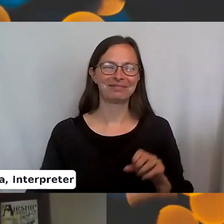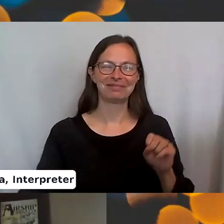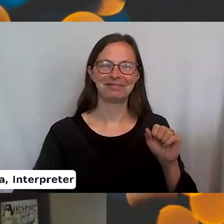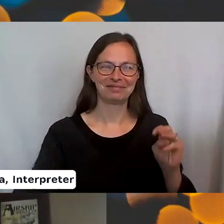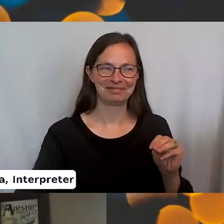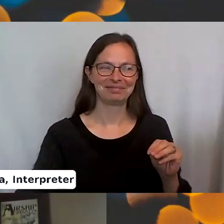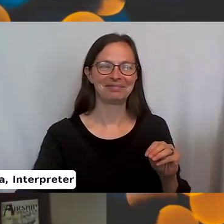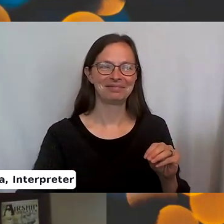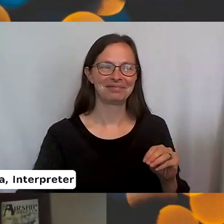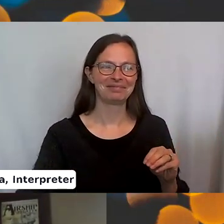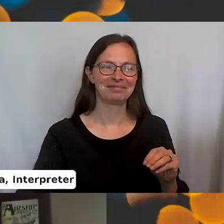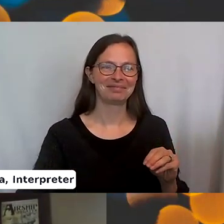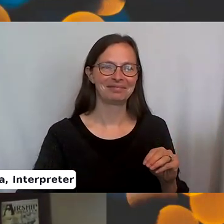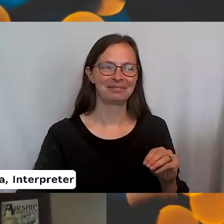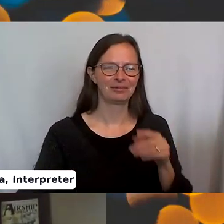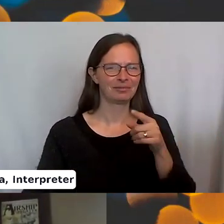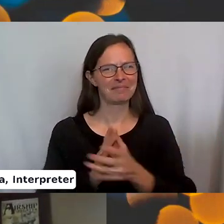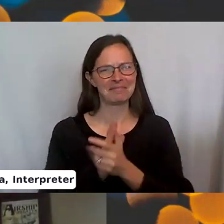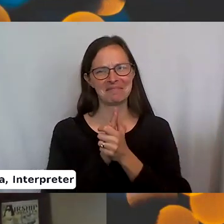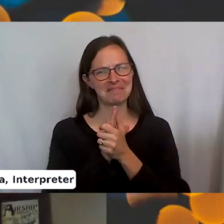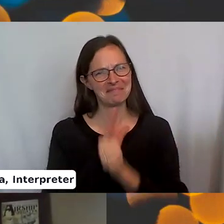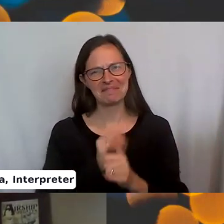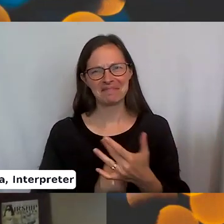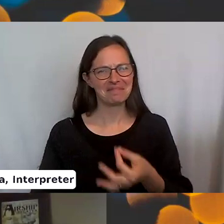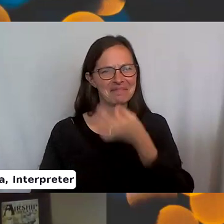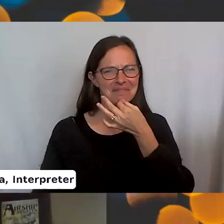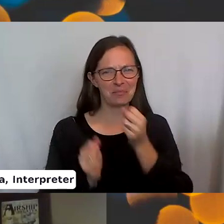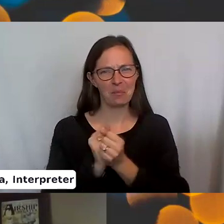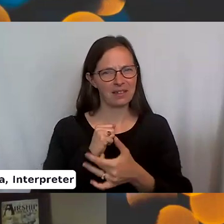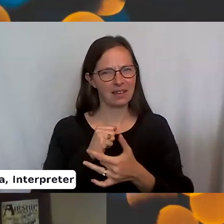you are adept with technology. You're like a tech maven.